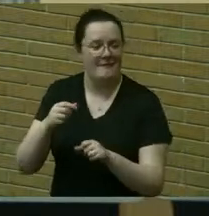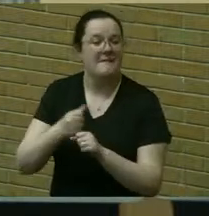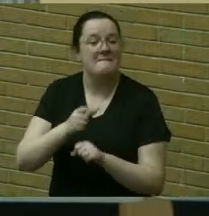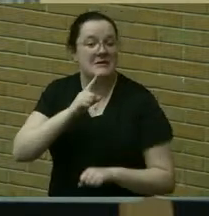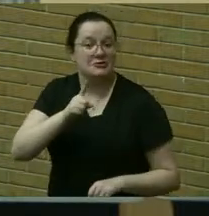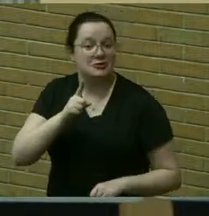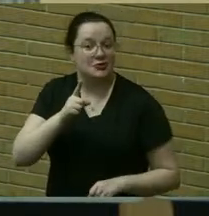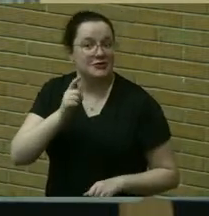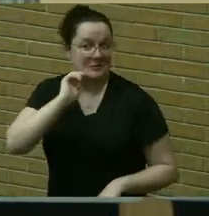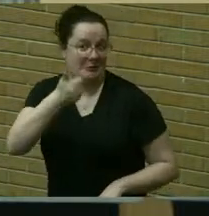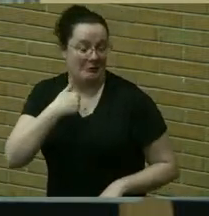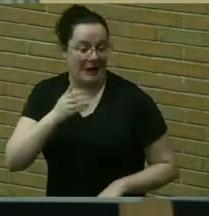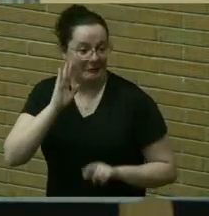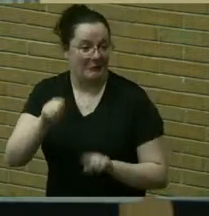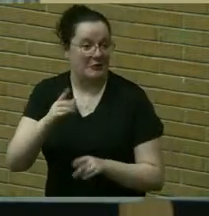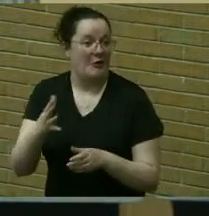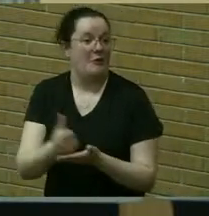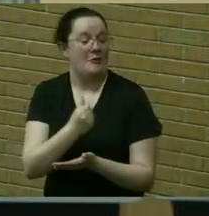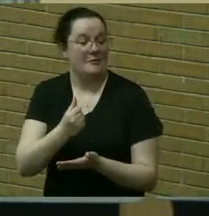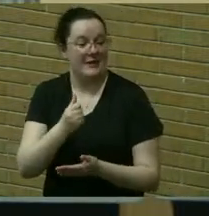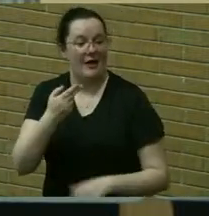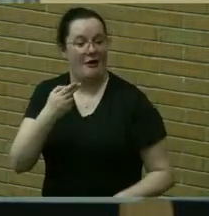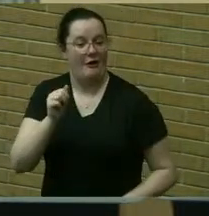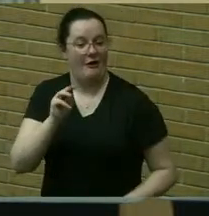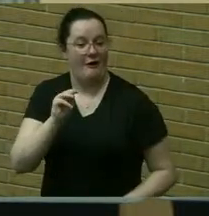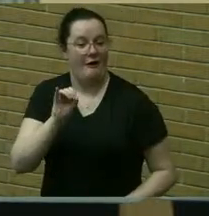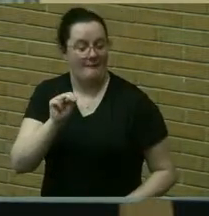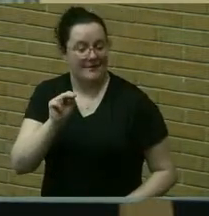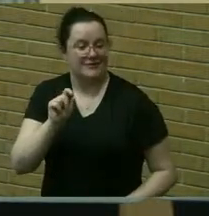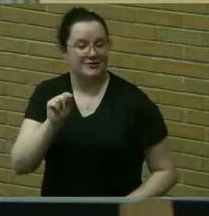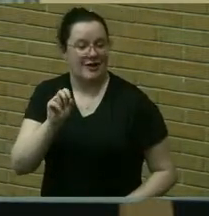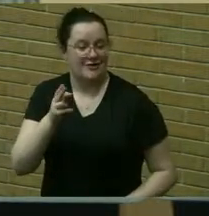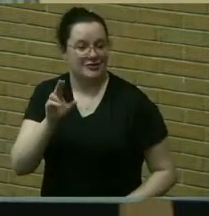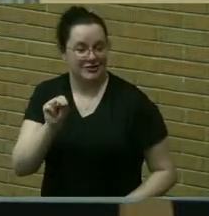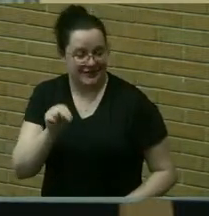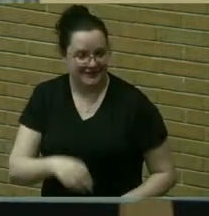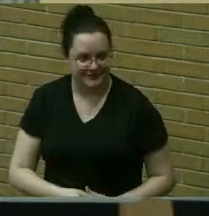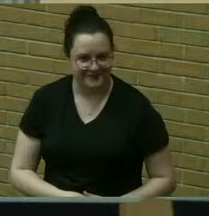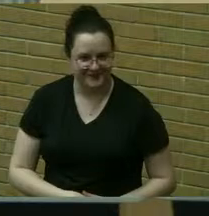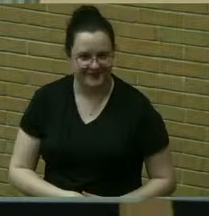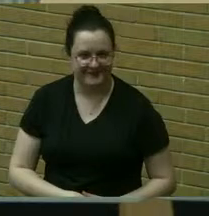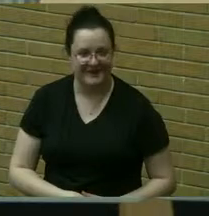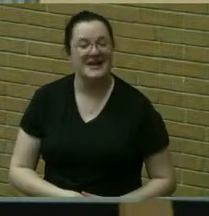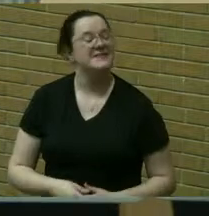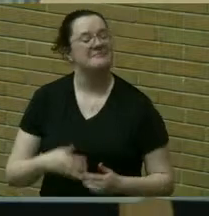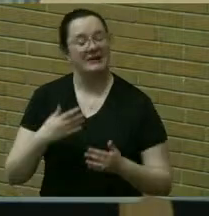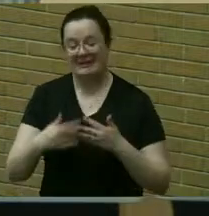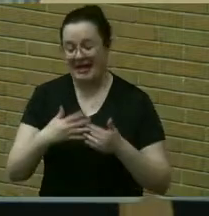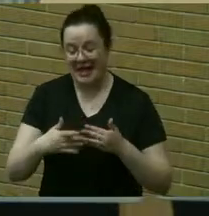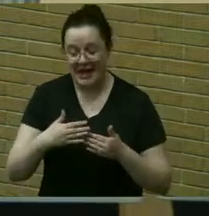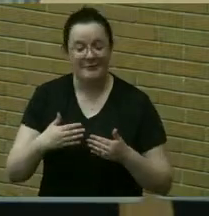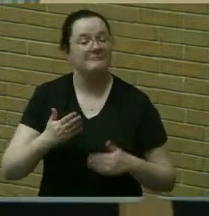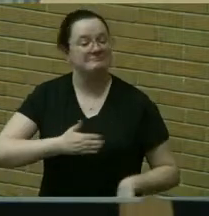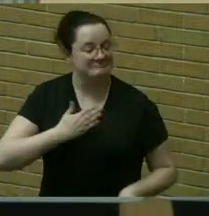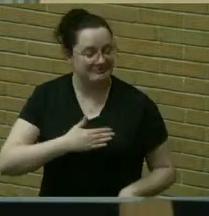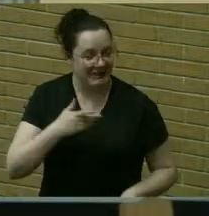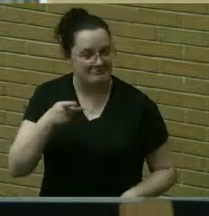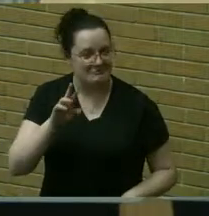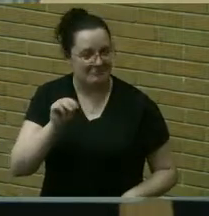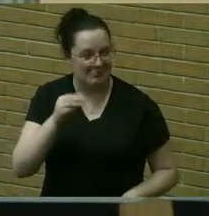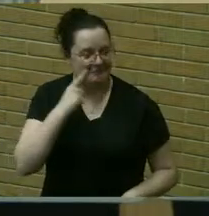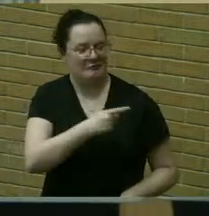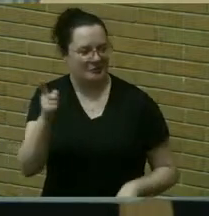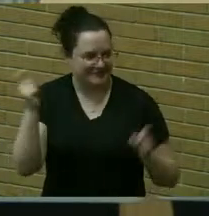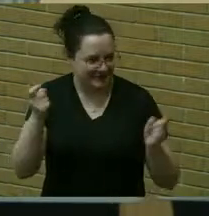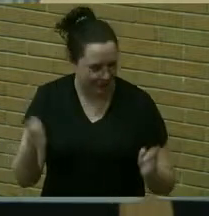might find me in line at malik's tomorrow morning but in any event hog purum samayak to everyone who celebrated uh